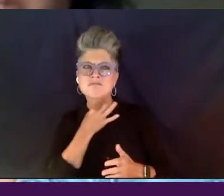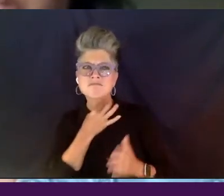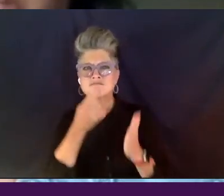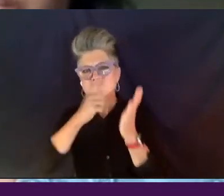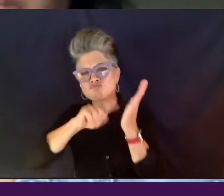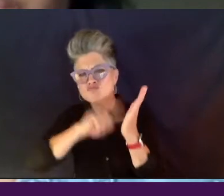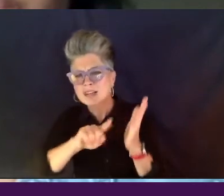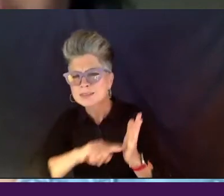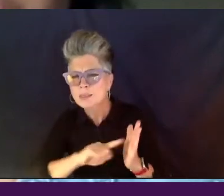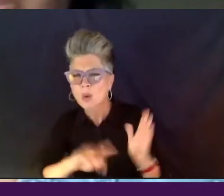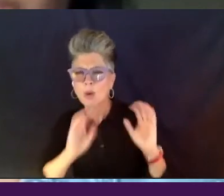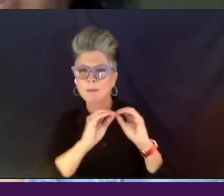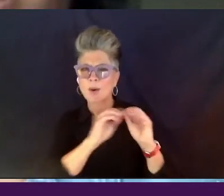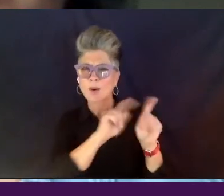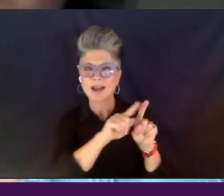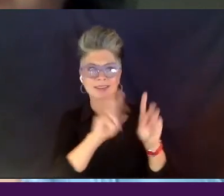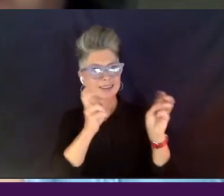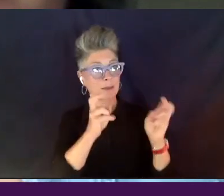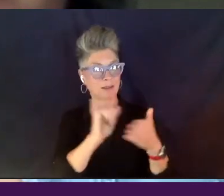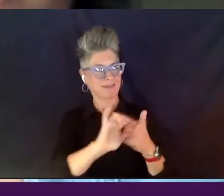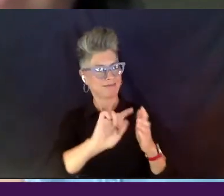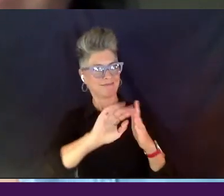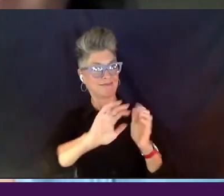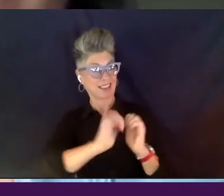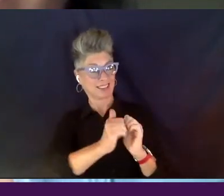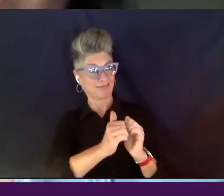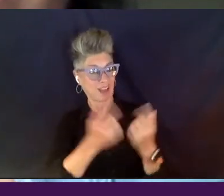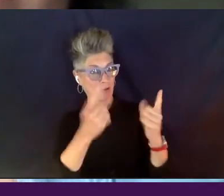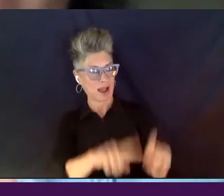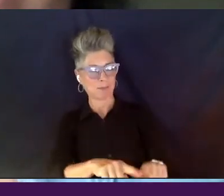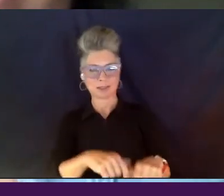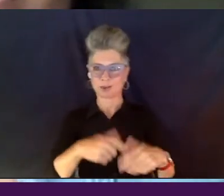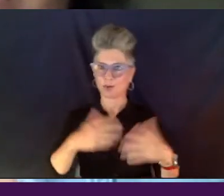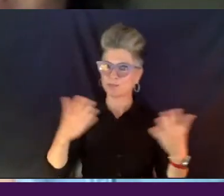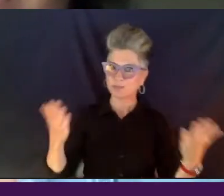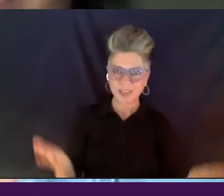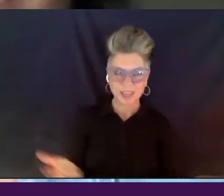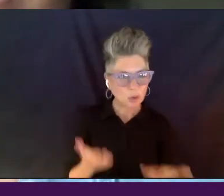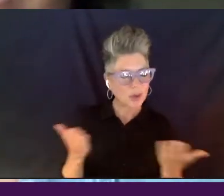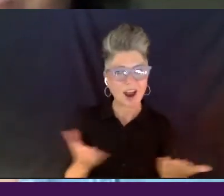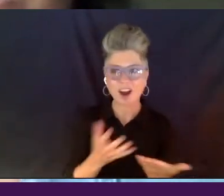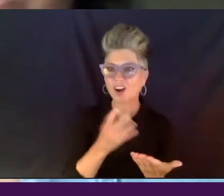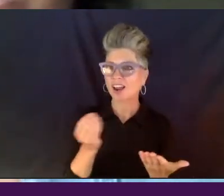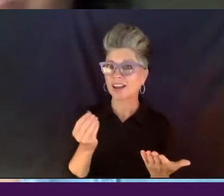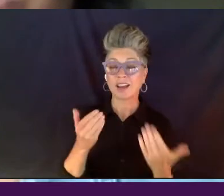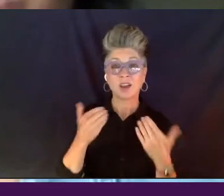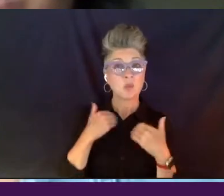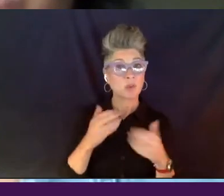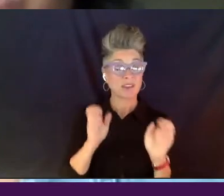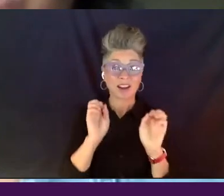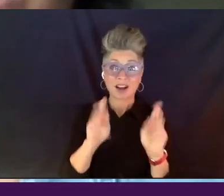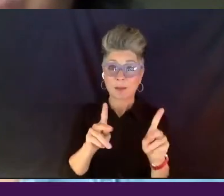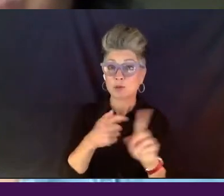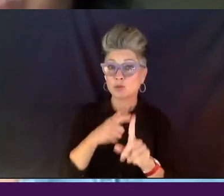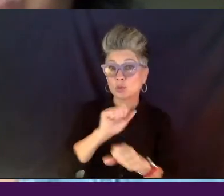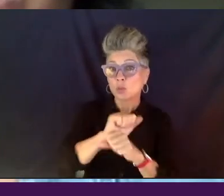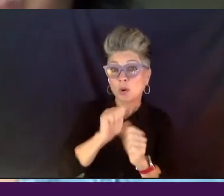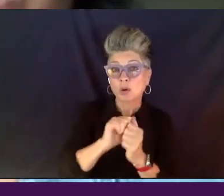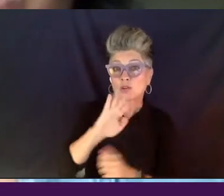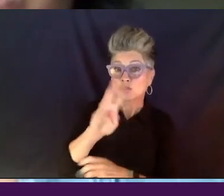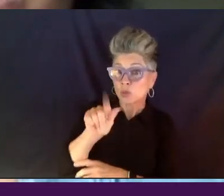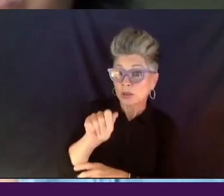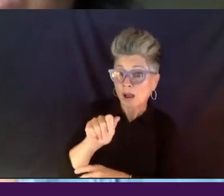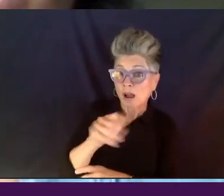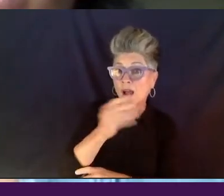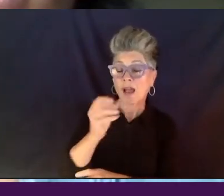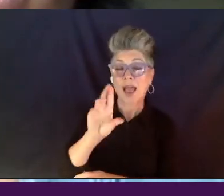so that's how it came, came to be. And so, um, you know, here we are, and, you we've had an opportunity to, to work with Julia and Chris.